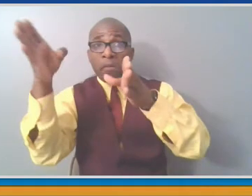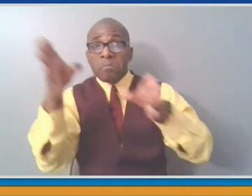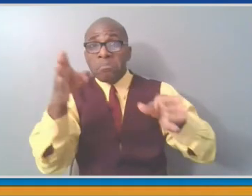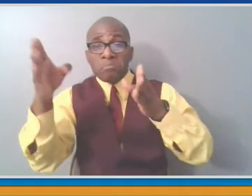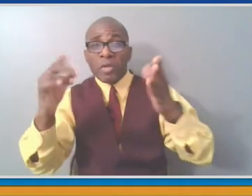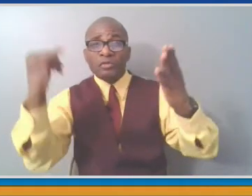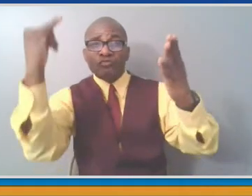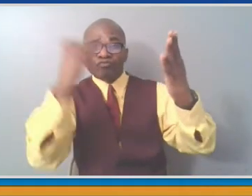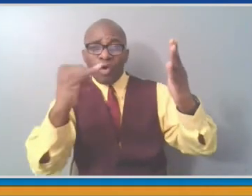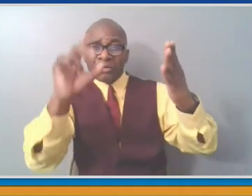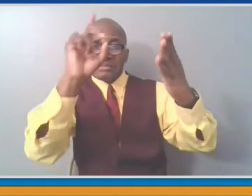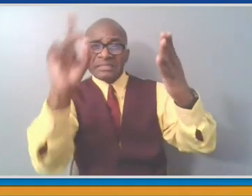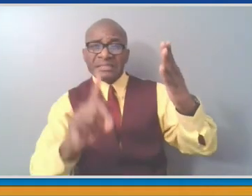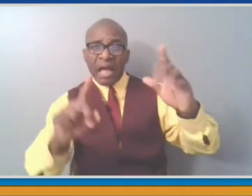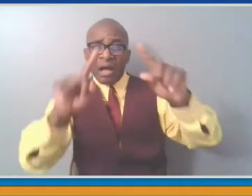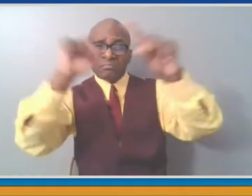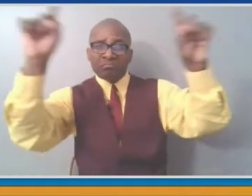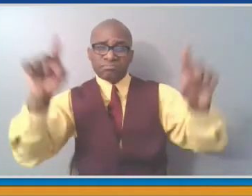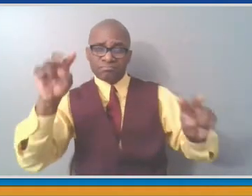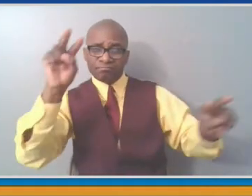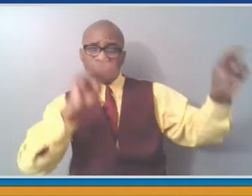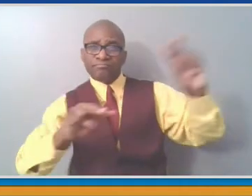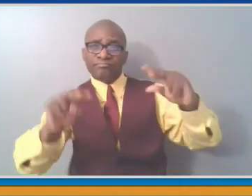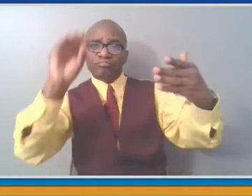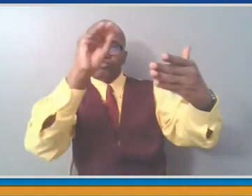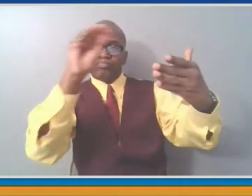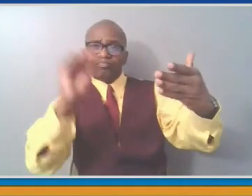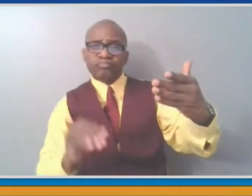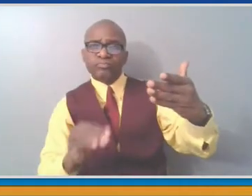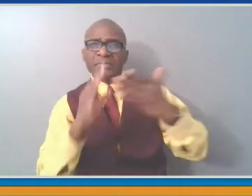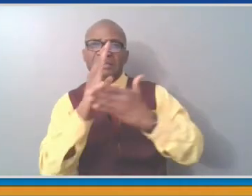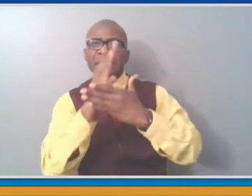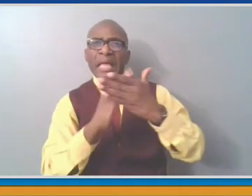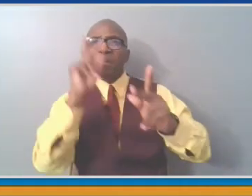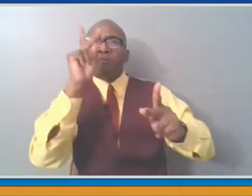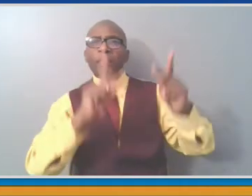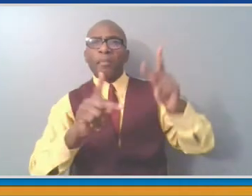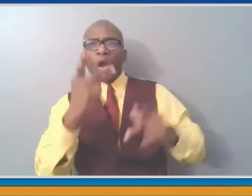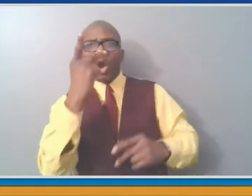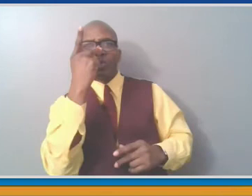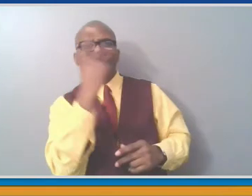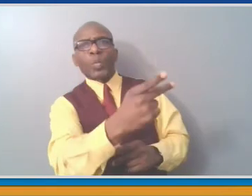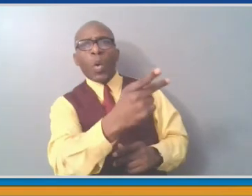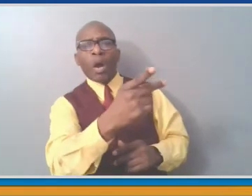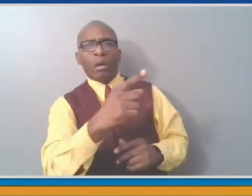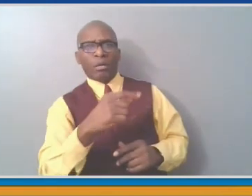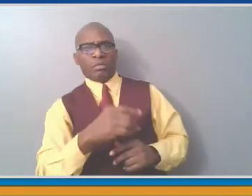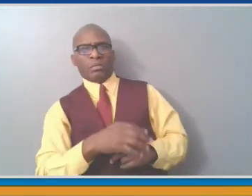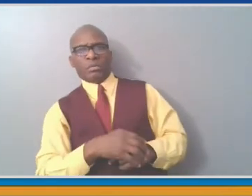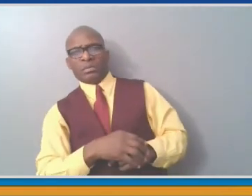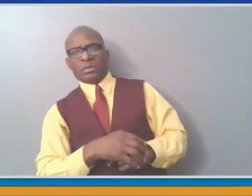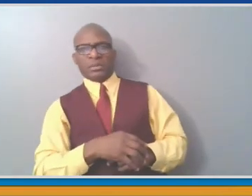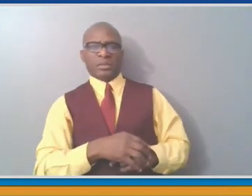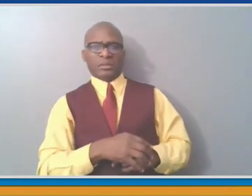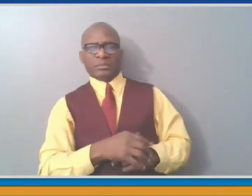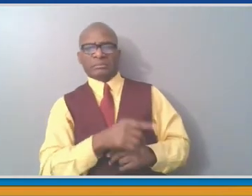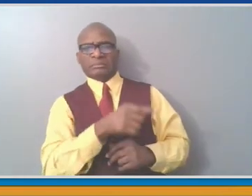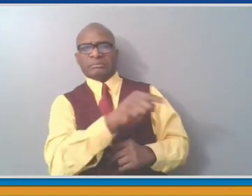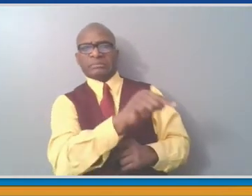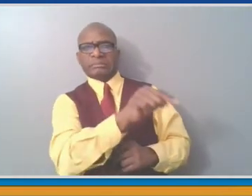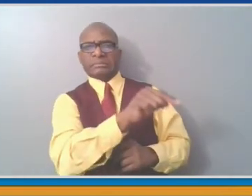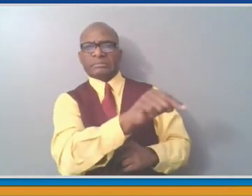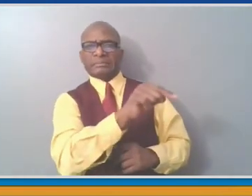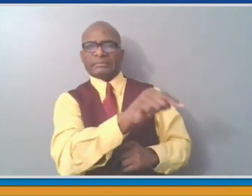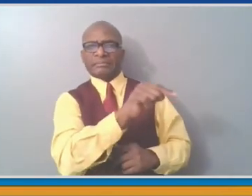there was some sort of a marking out there and assumed that something was afoot. And then there was a podcast done by some of the folks who support the concept